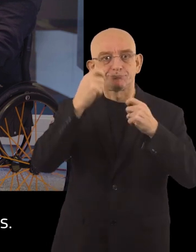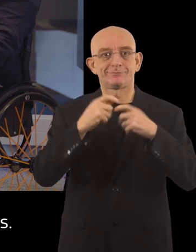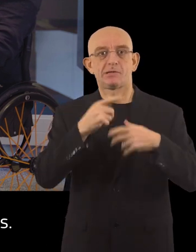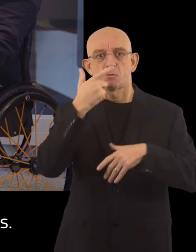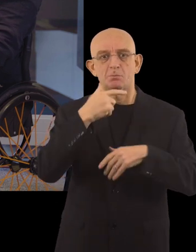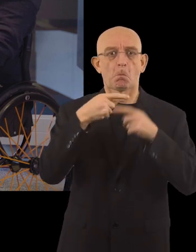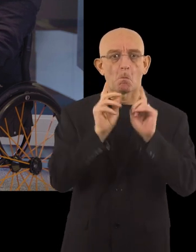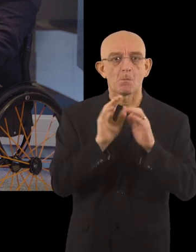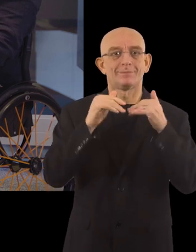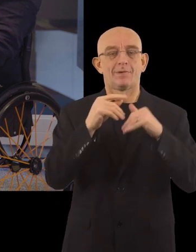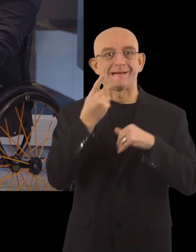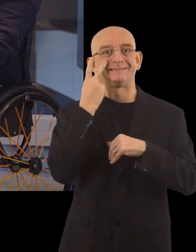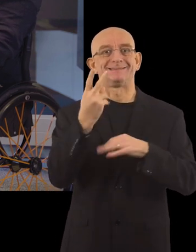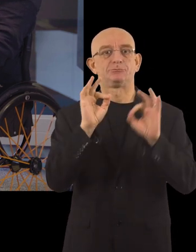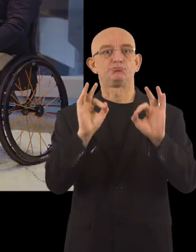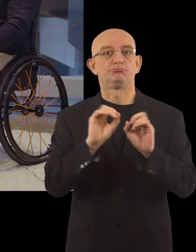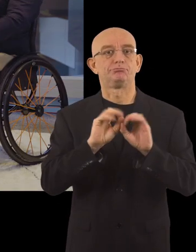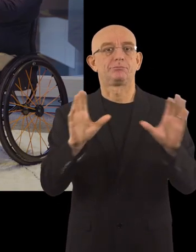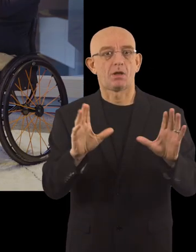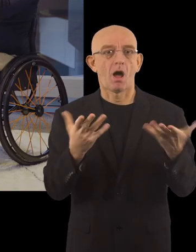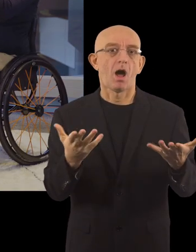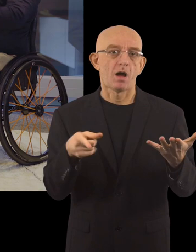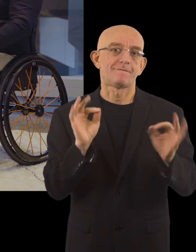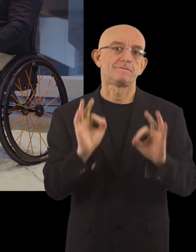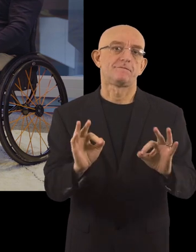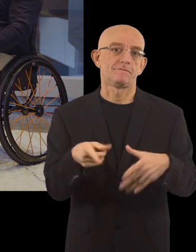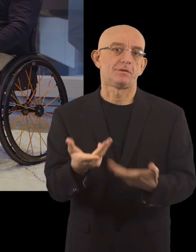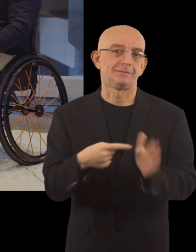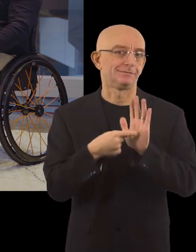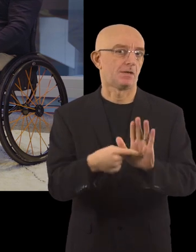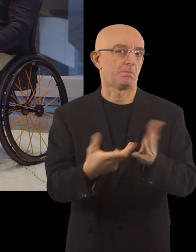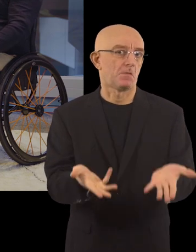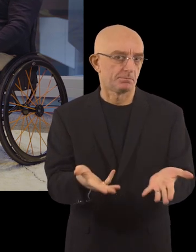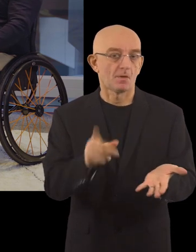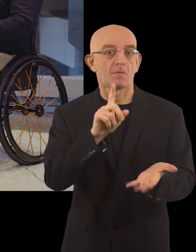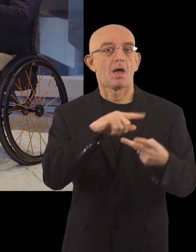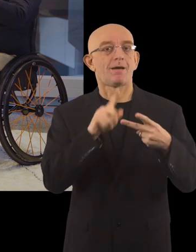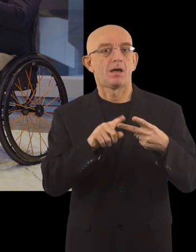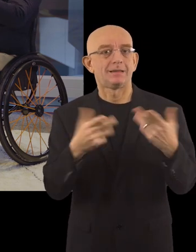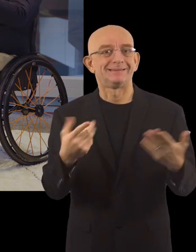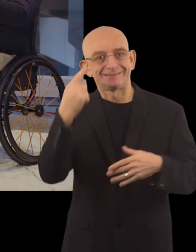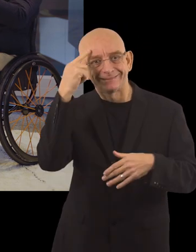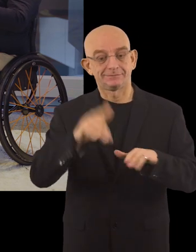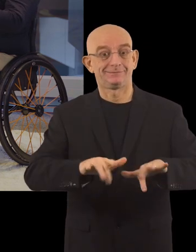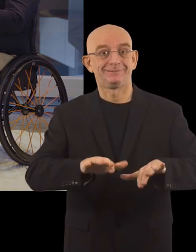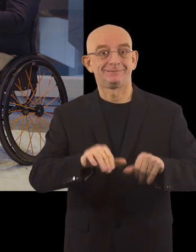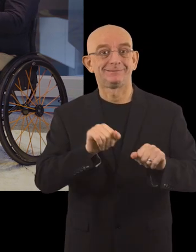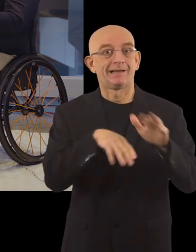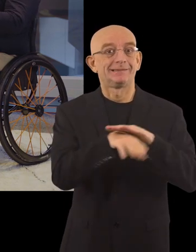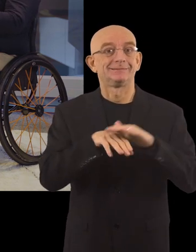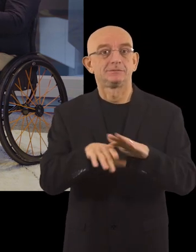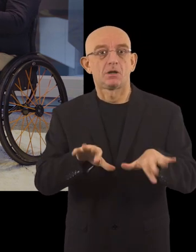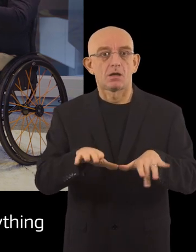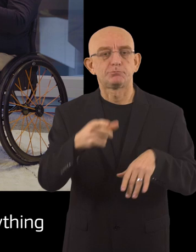emotions. They can also see better. Yeah, which is a brilliant, brilliant example, actually. And the second thing is the digital